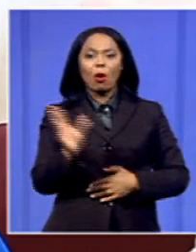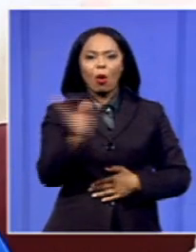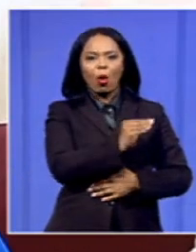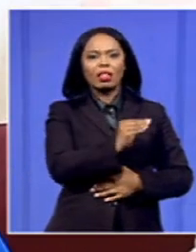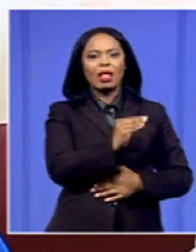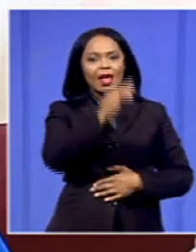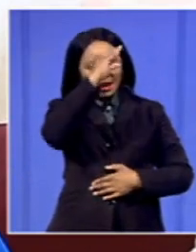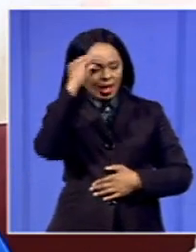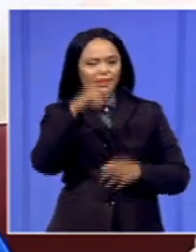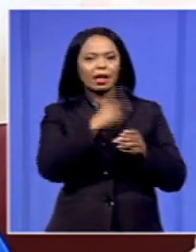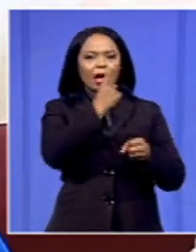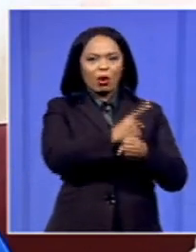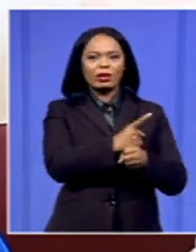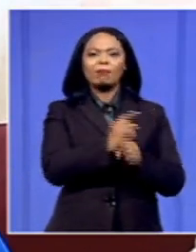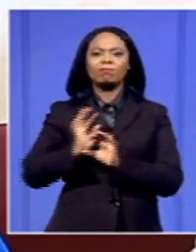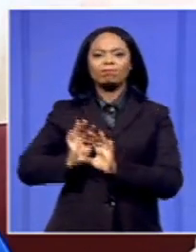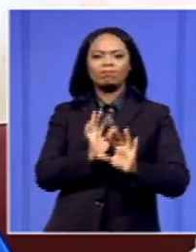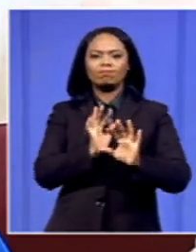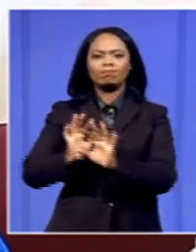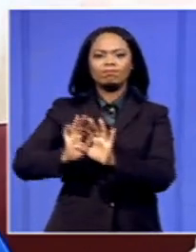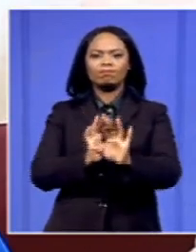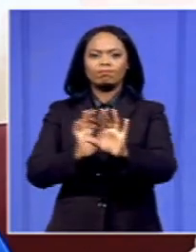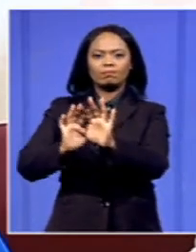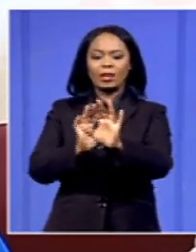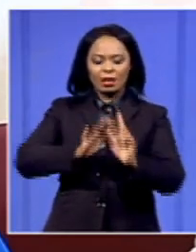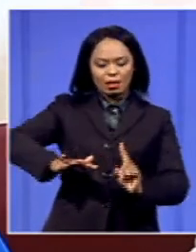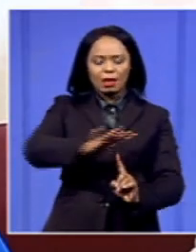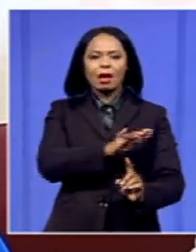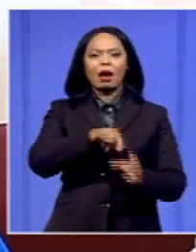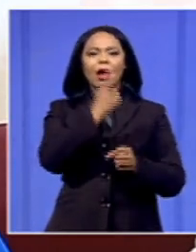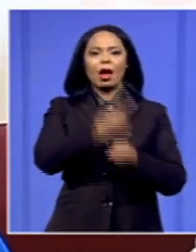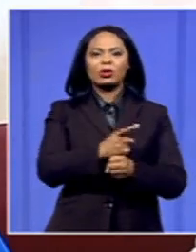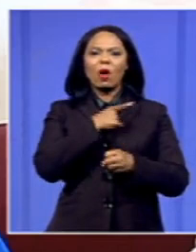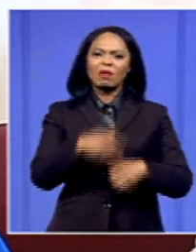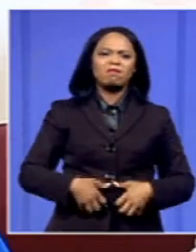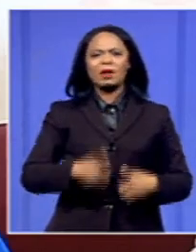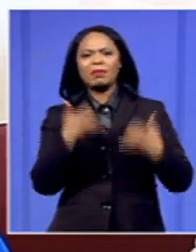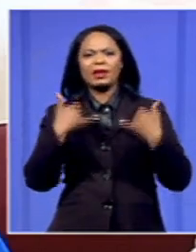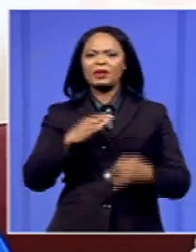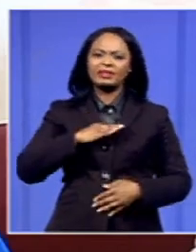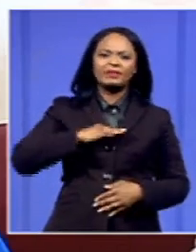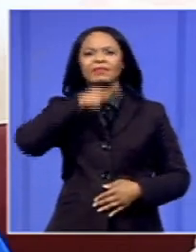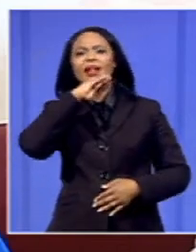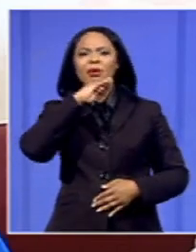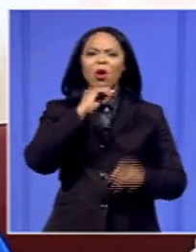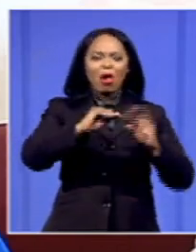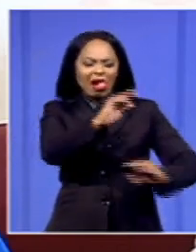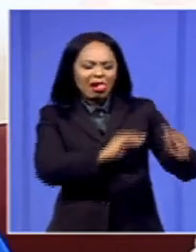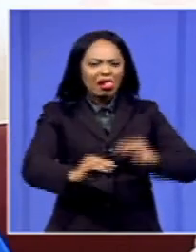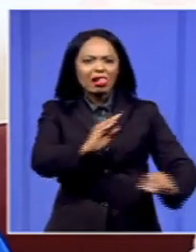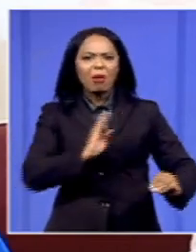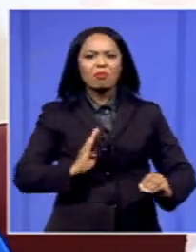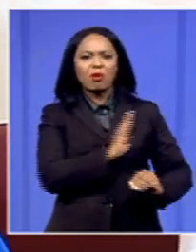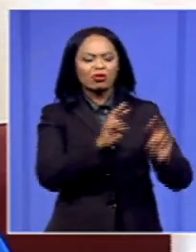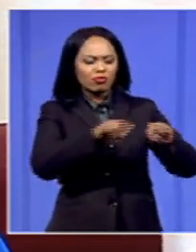them and taking to the streets to demonstrate that we are tired of talking in the boardroom and agreeing on things in the boardroom. At the end of the